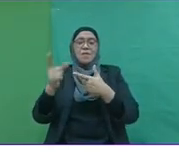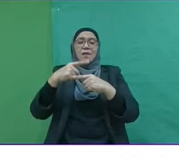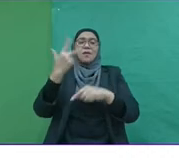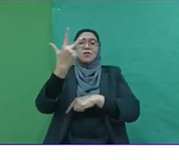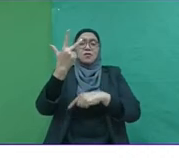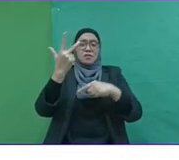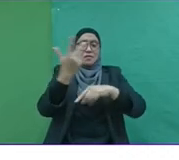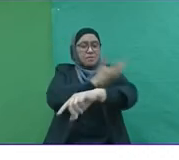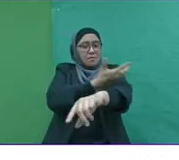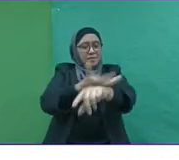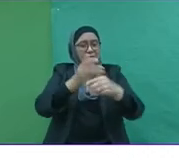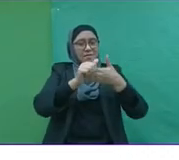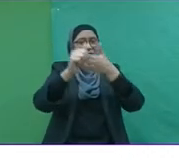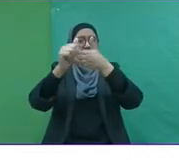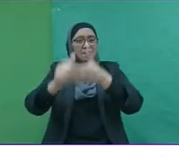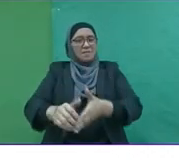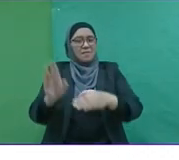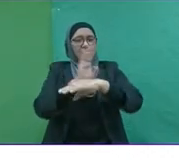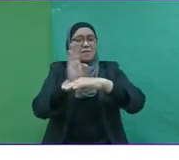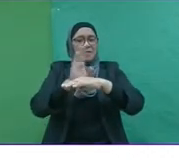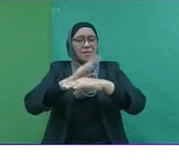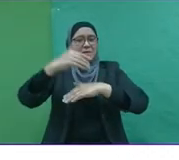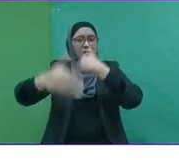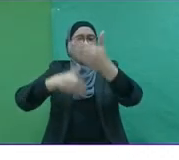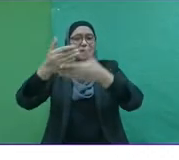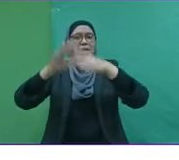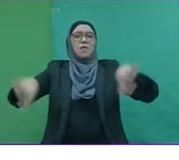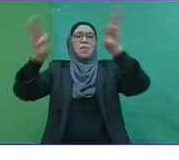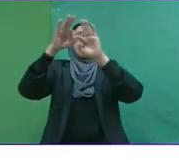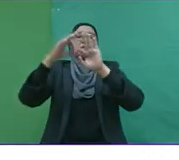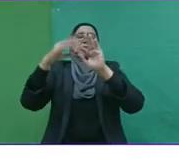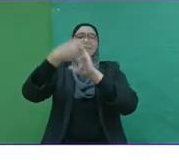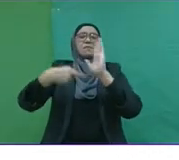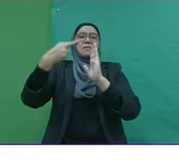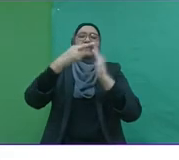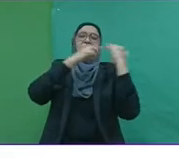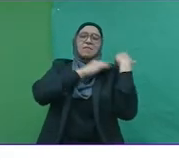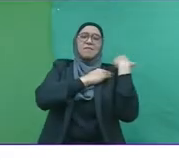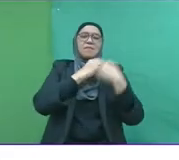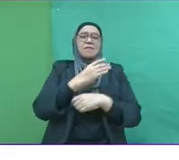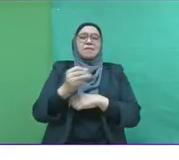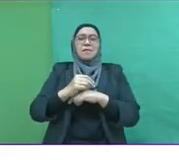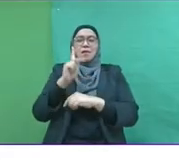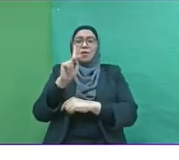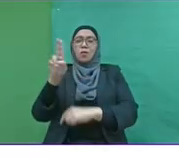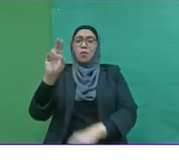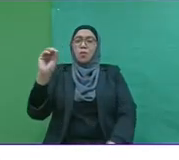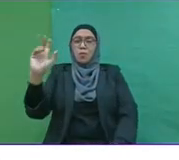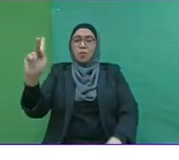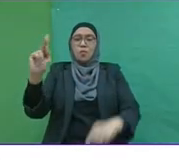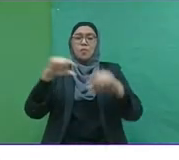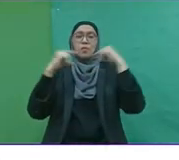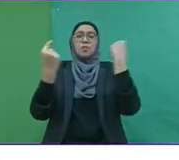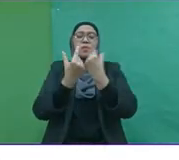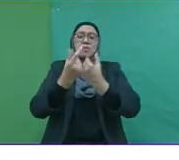assuming key leadership positions. We also see this in the Kuala Group as well. And the Kuala Group